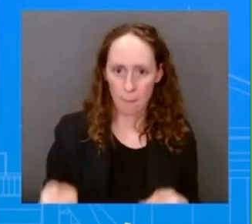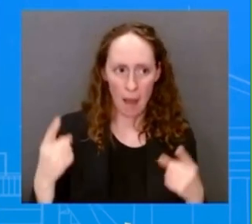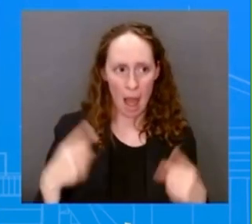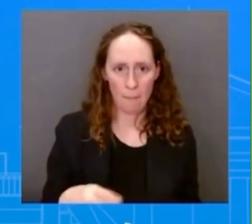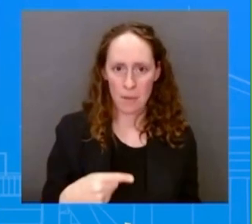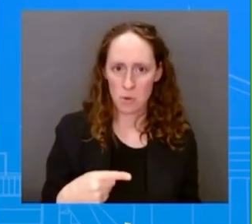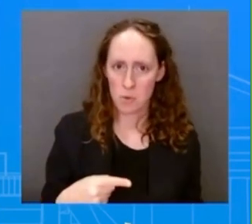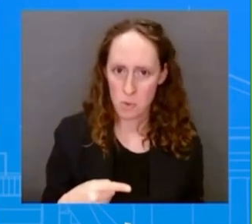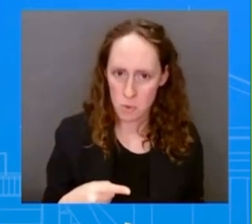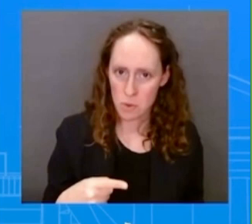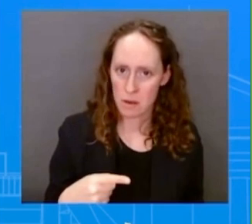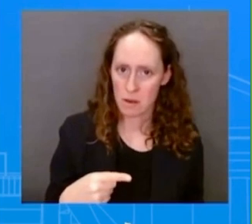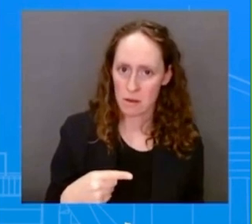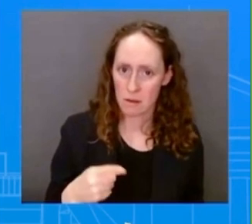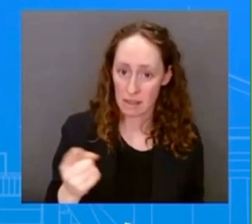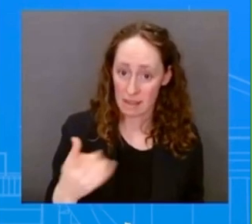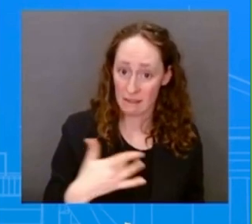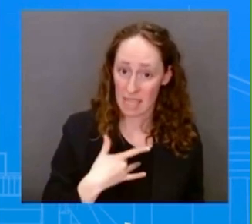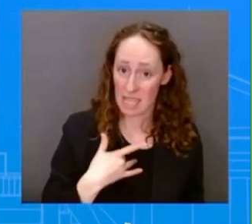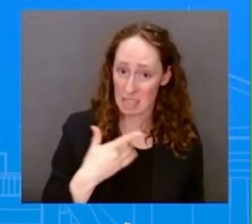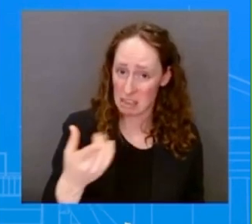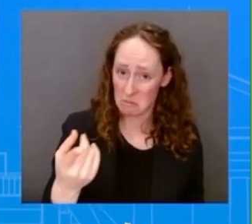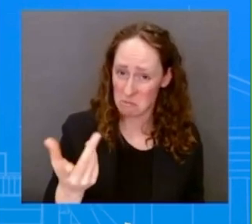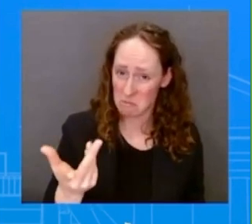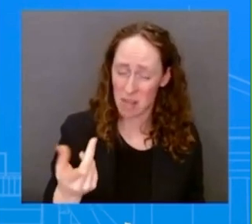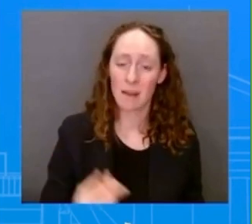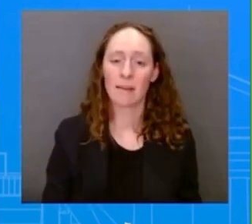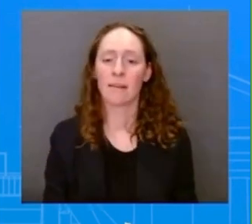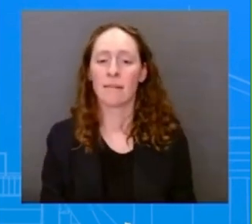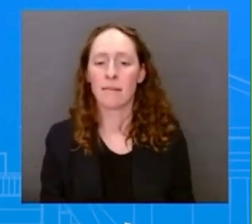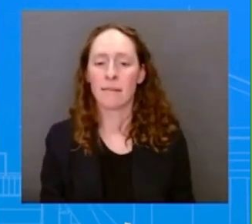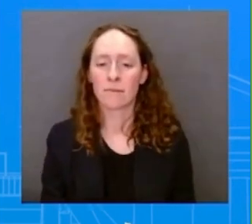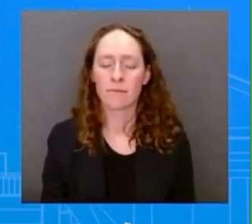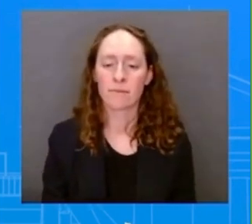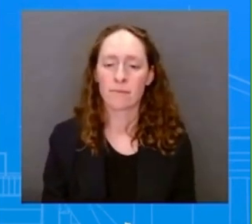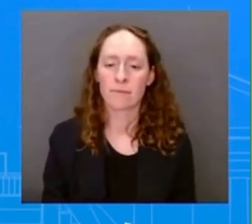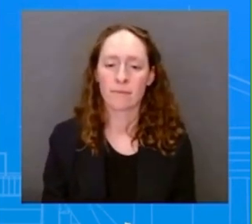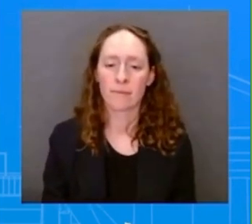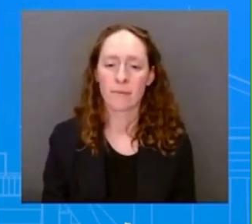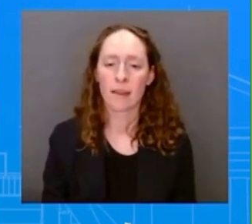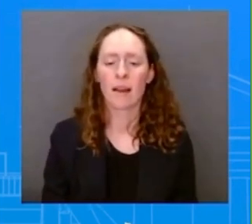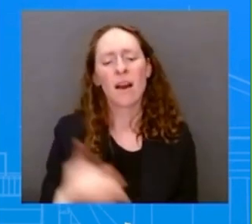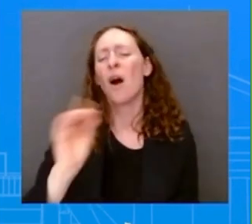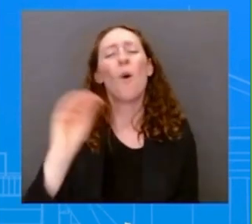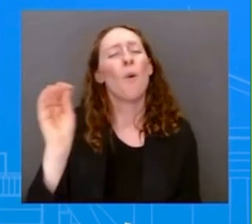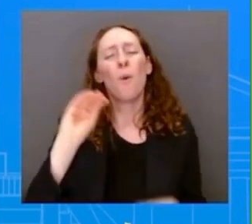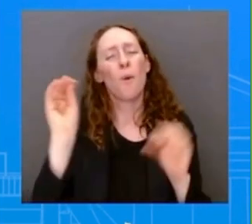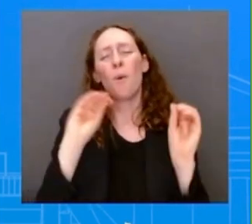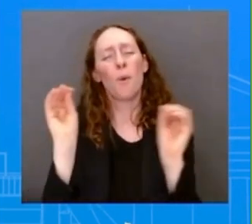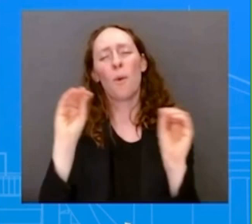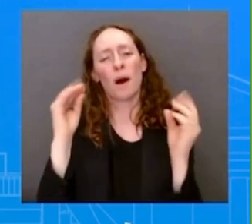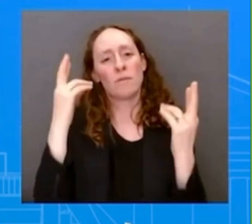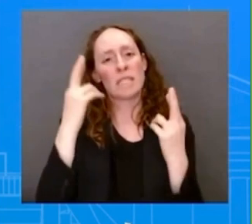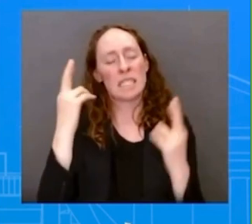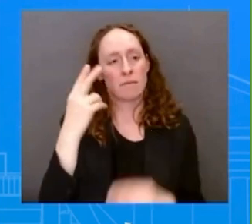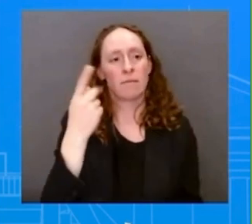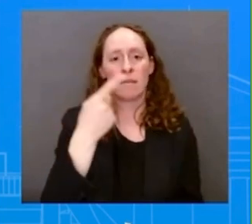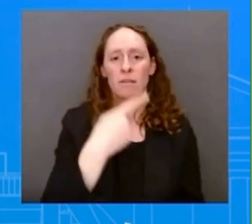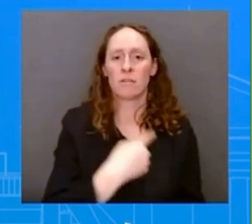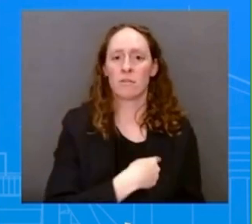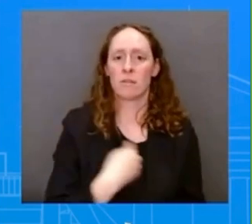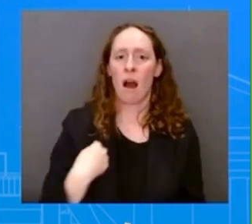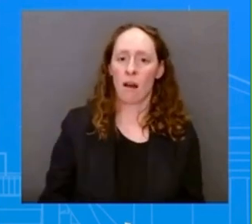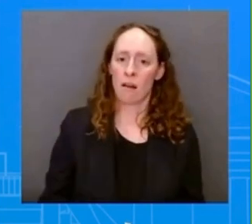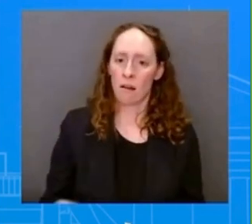react any differently towards this transit, um, as they haven't reacted, uh, in the past. Uh,